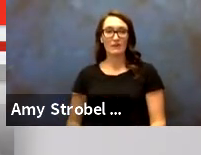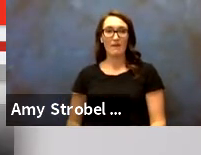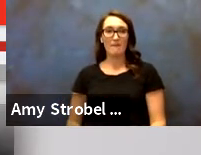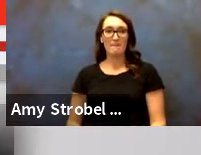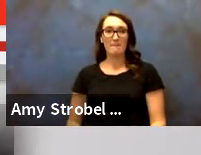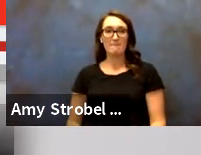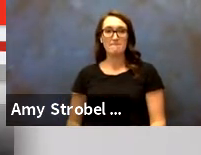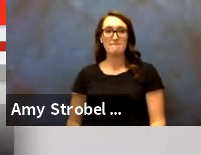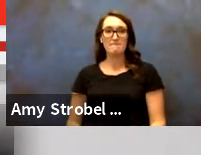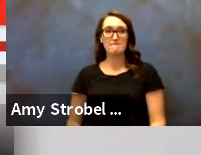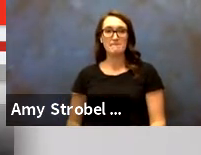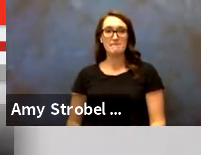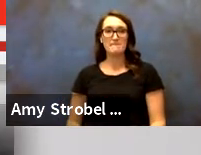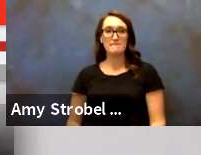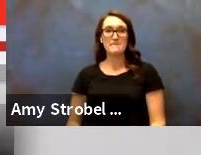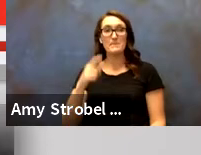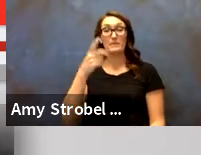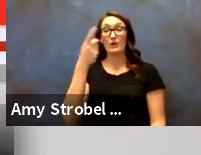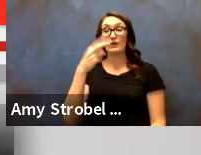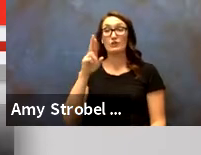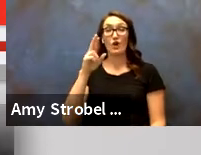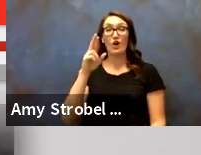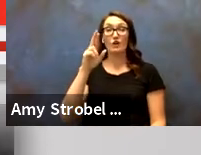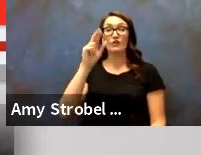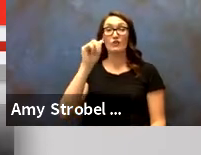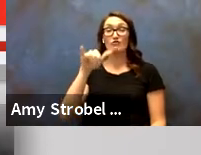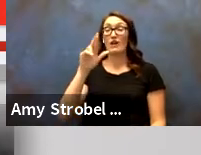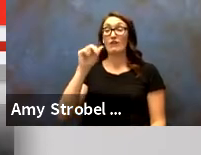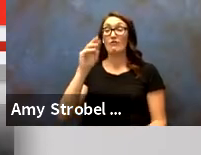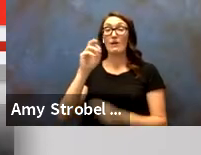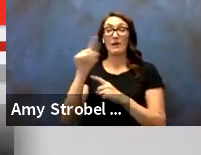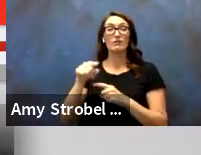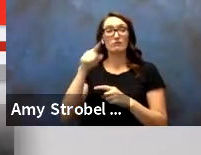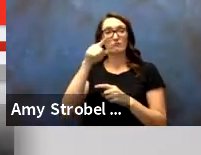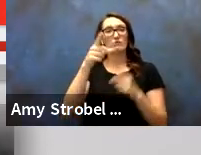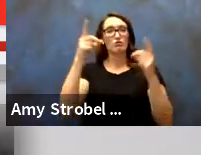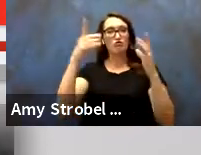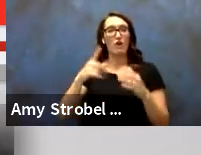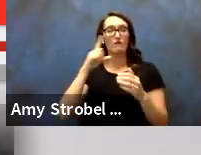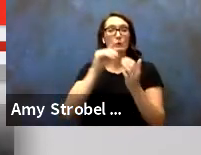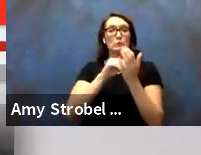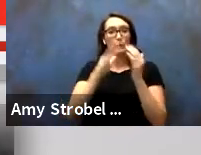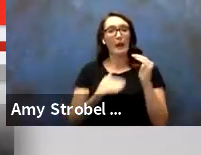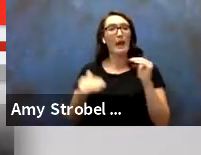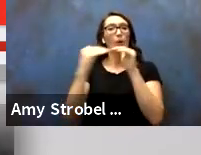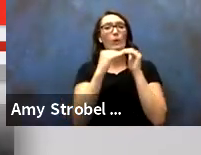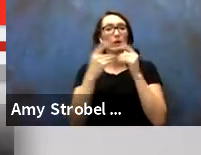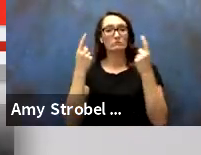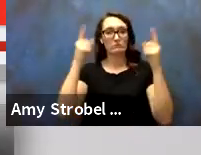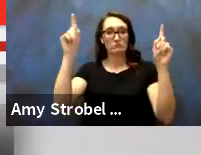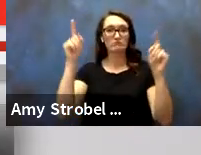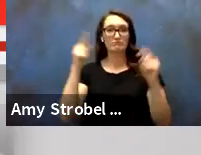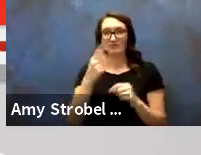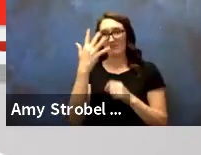Next, Dr. Raymond Ramirez, our Director of Student Equity and Success, 5 years of service.